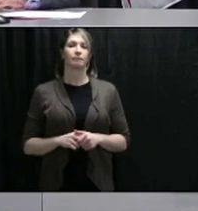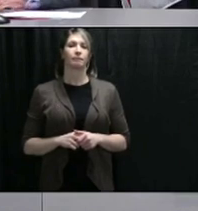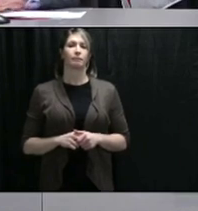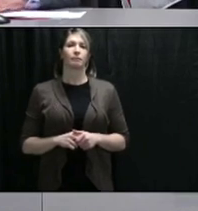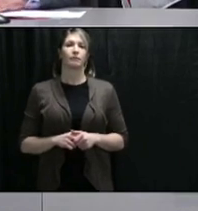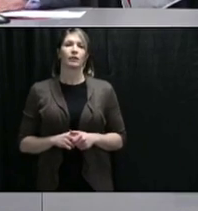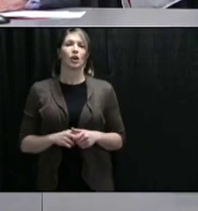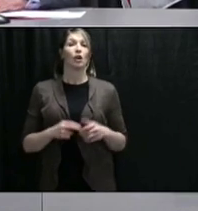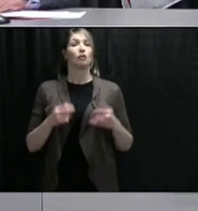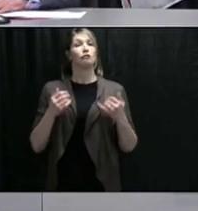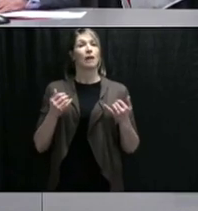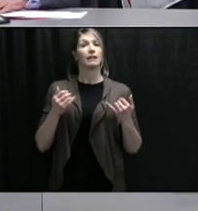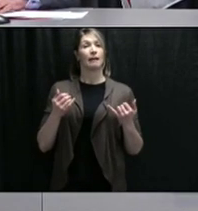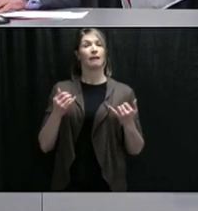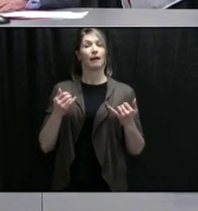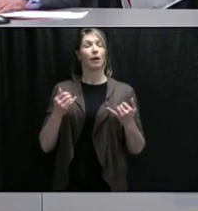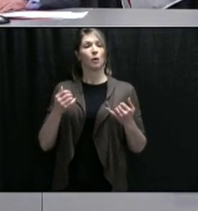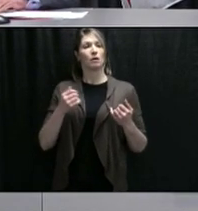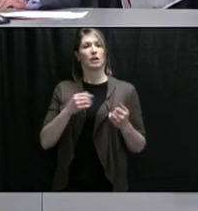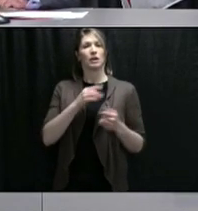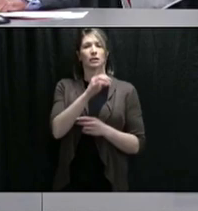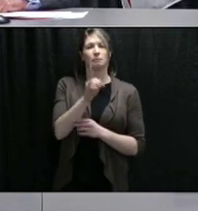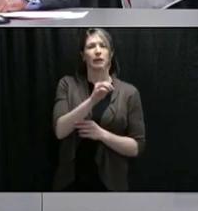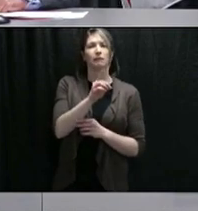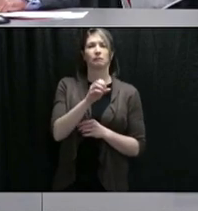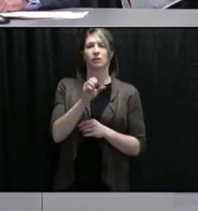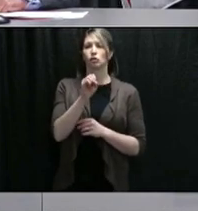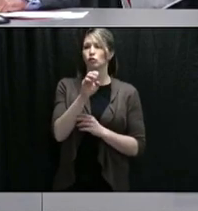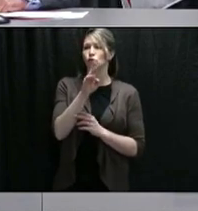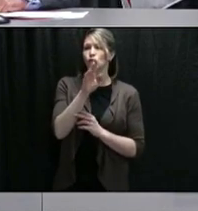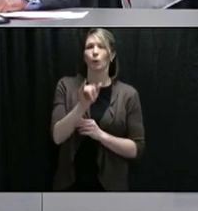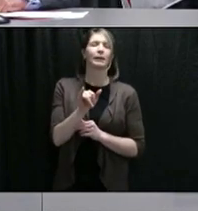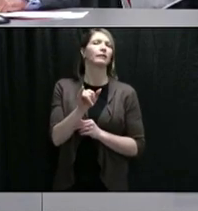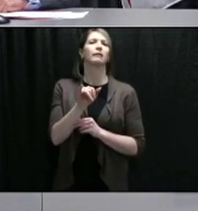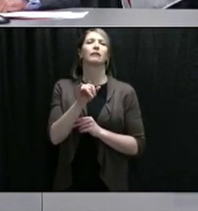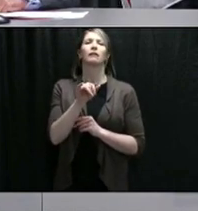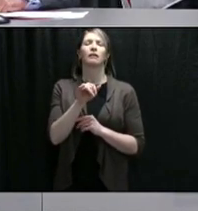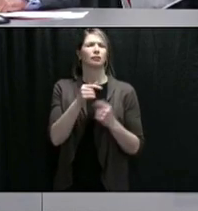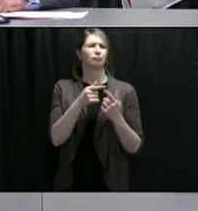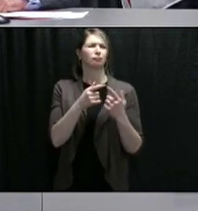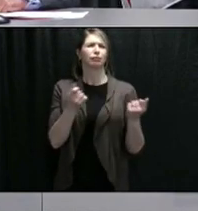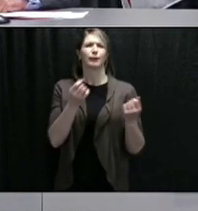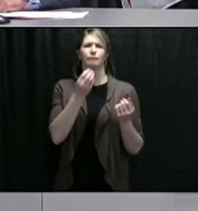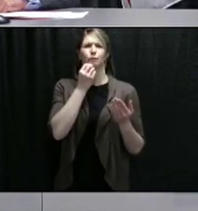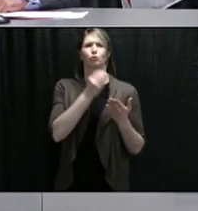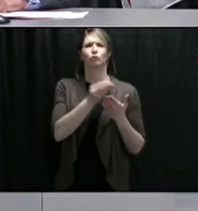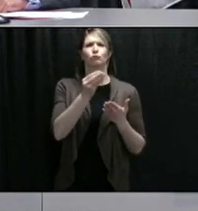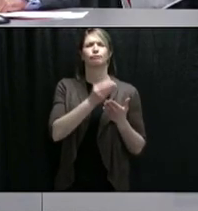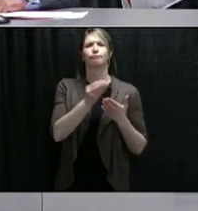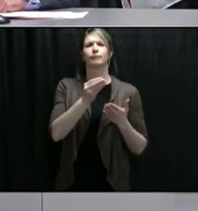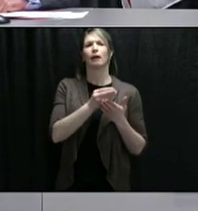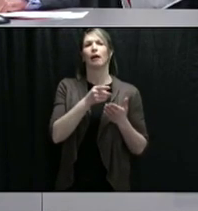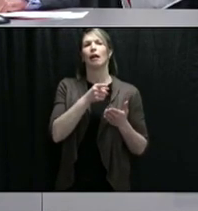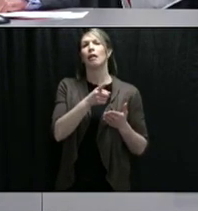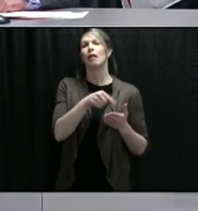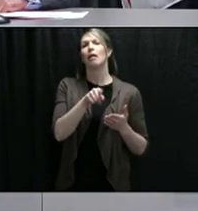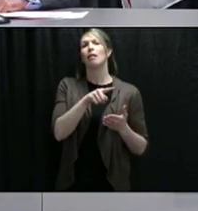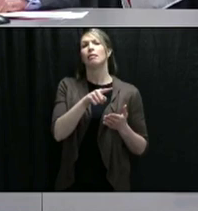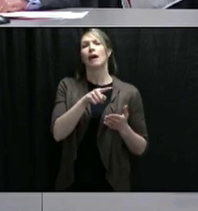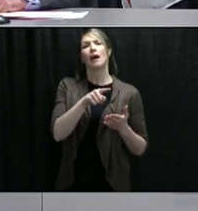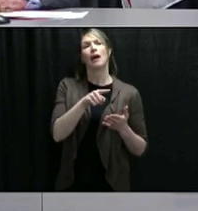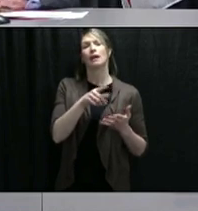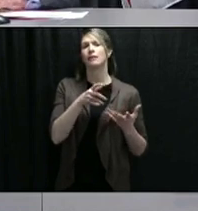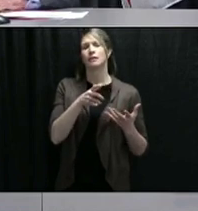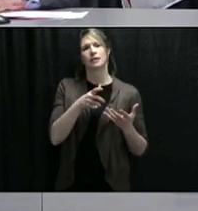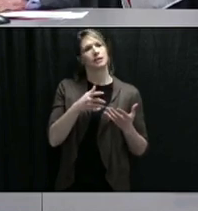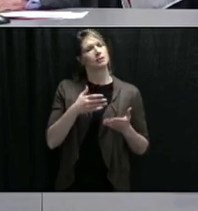grocery store frontline essential workers right now calling them heroes, which is absolutely, of course, well-deserved, but a lot of them are just asking for simply some better